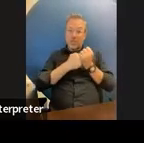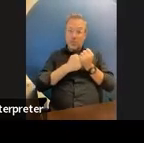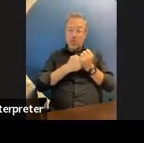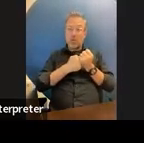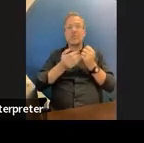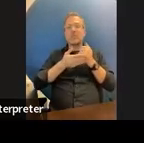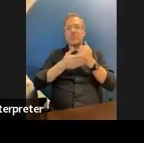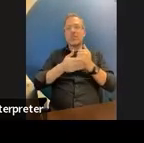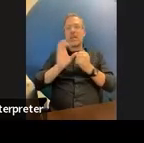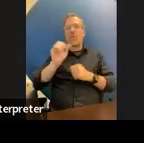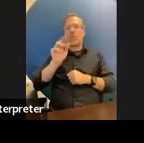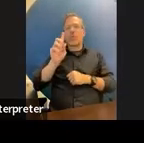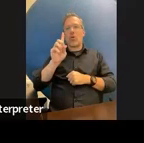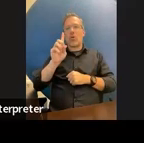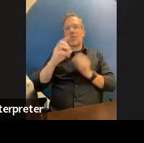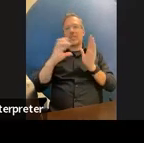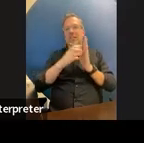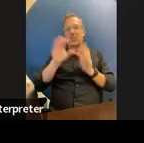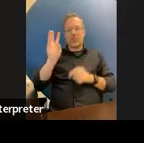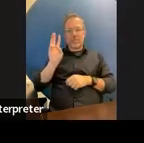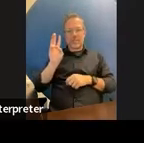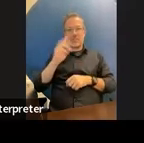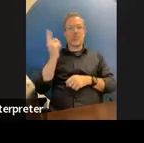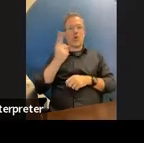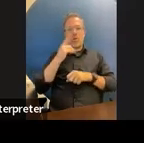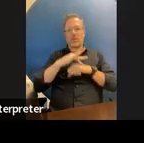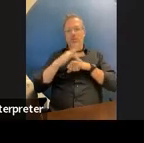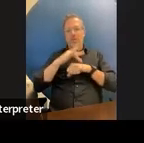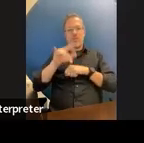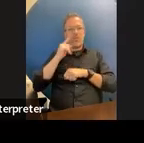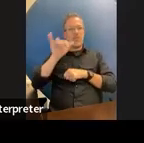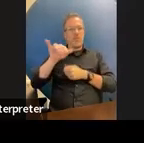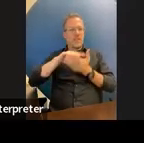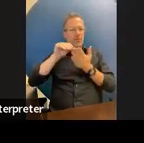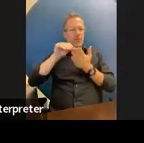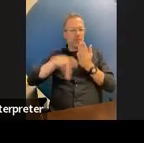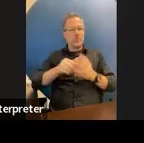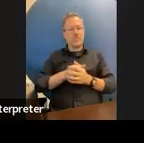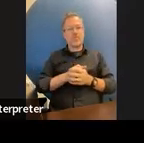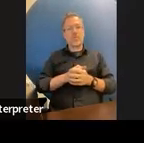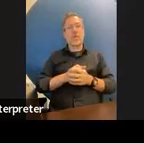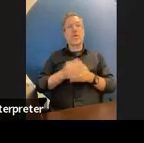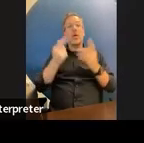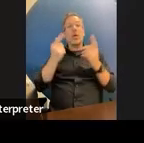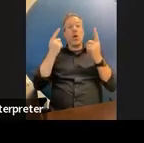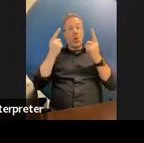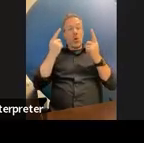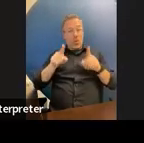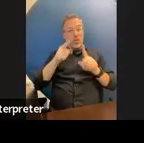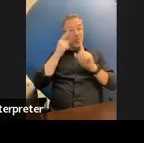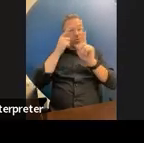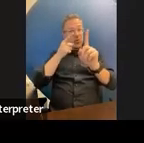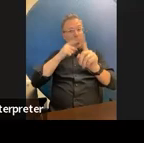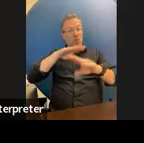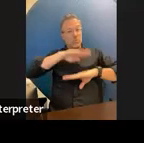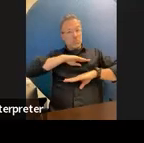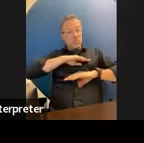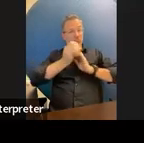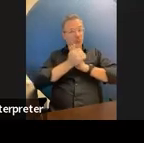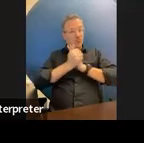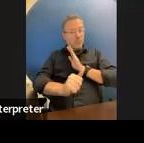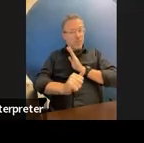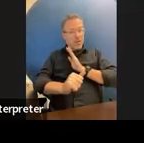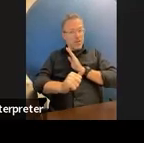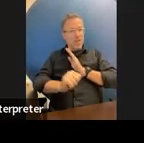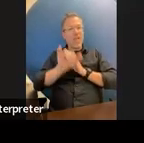in section six so they're always available to that student once those goals are mastered right they won't have